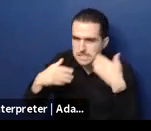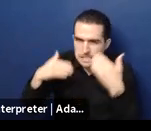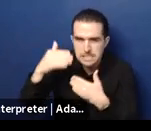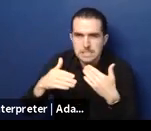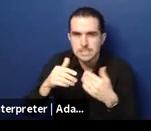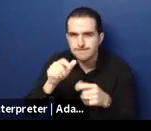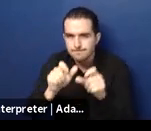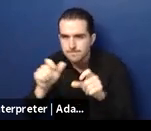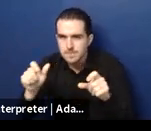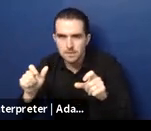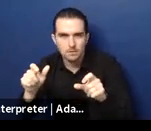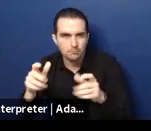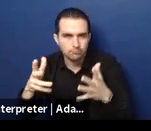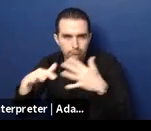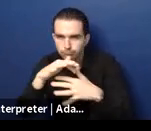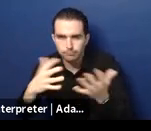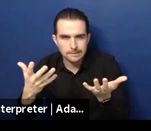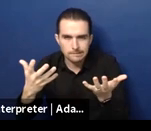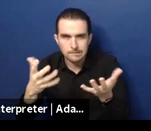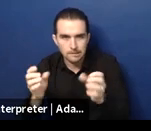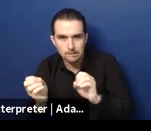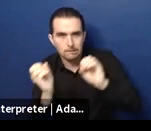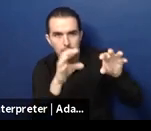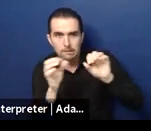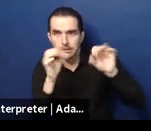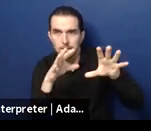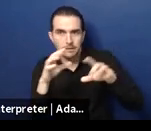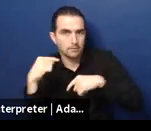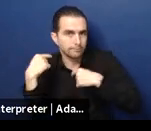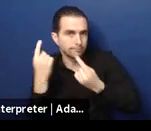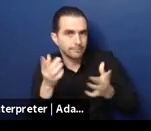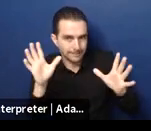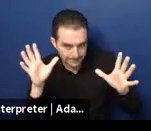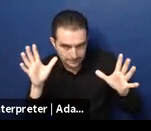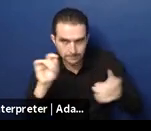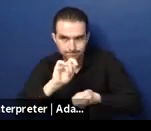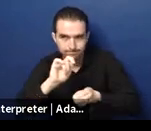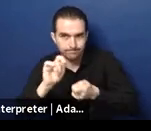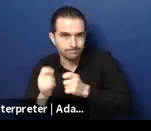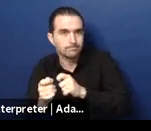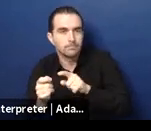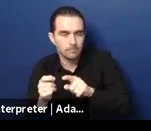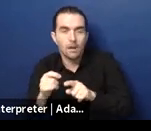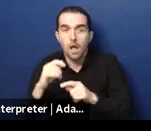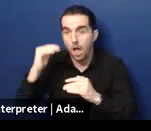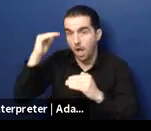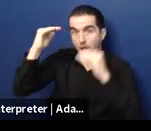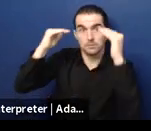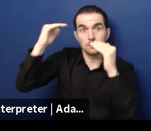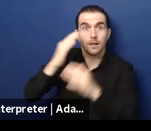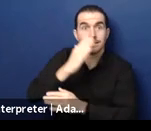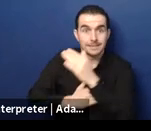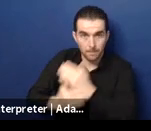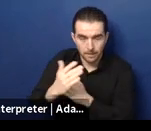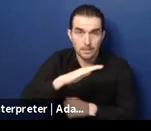in need of care and protection, a child from a household with violence who needs an intervention and removal from that scene, that